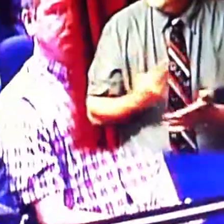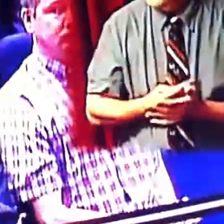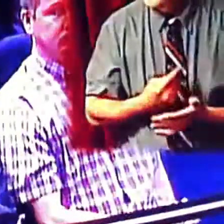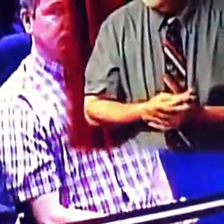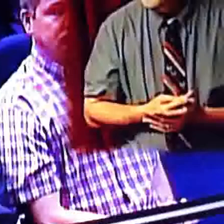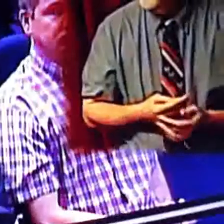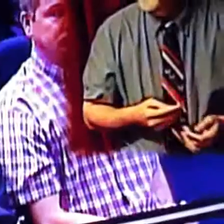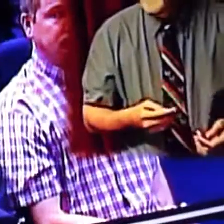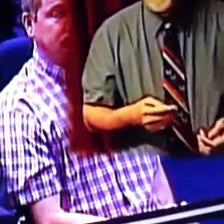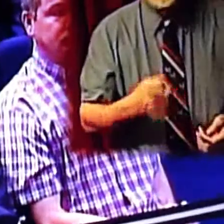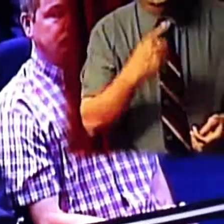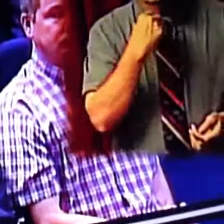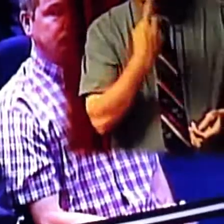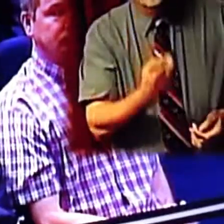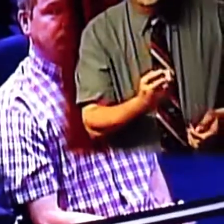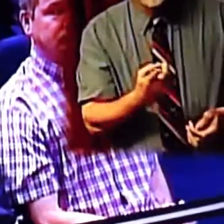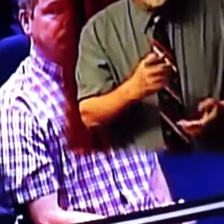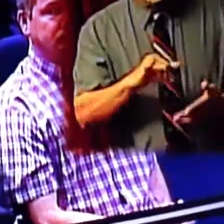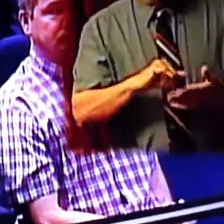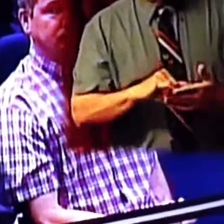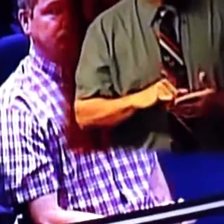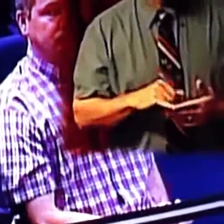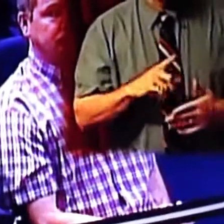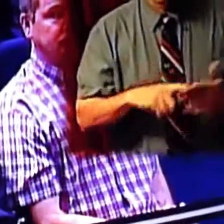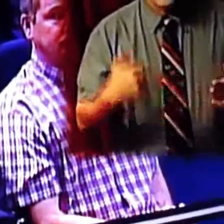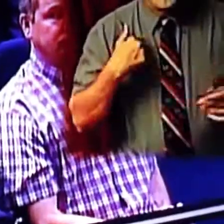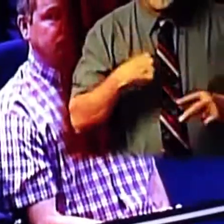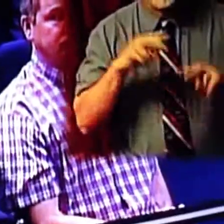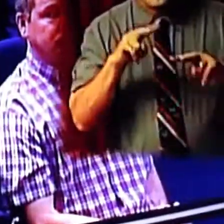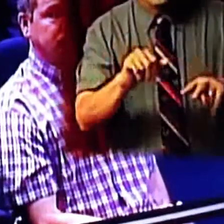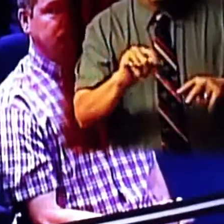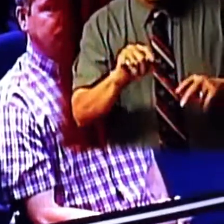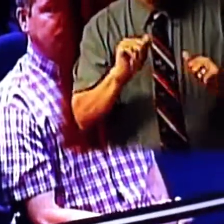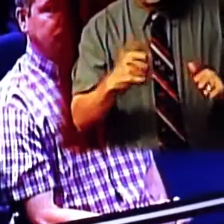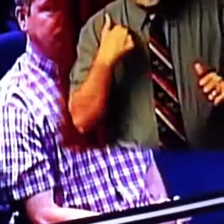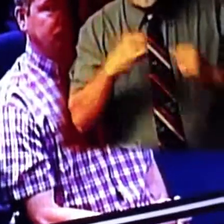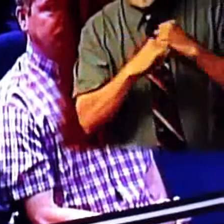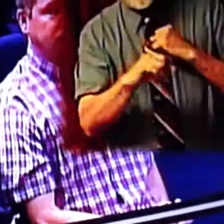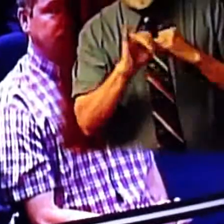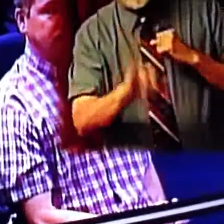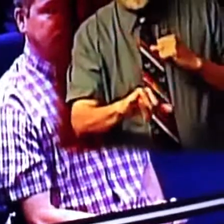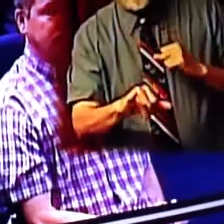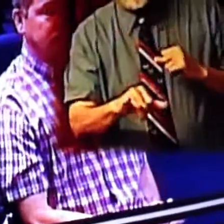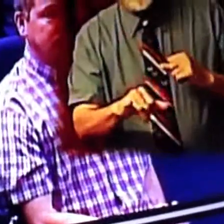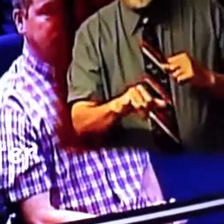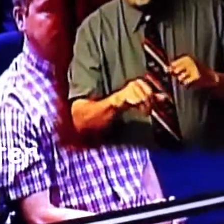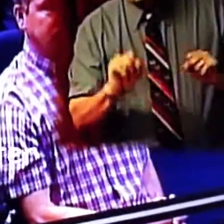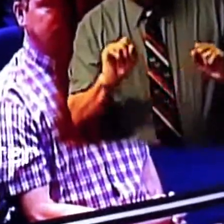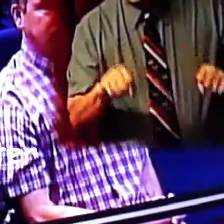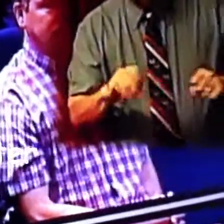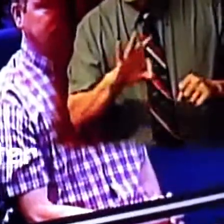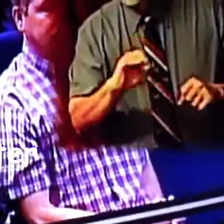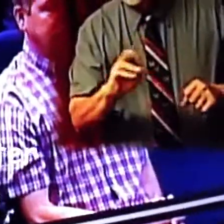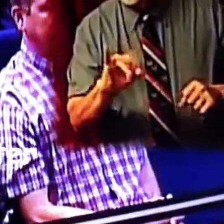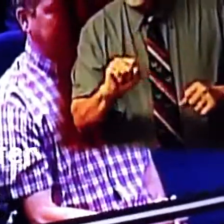tell you that that's, you know, what we're looking at is whether we can extend that by possibly 90